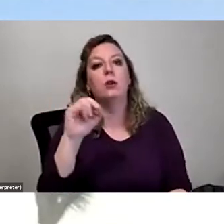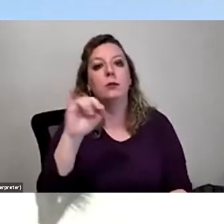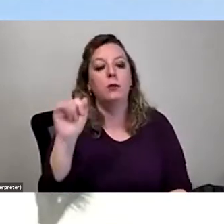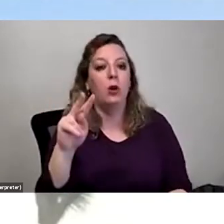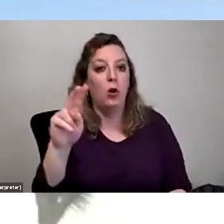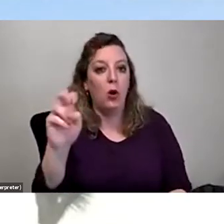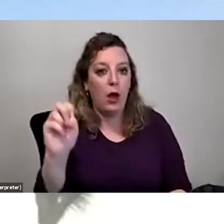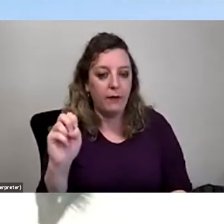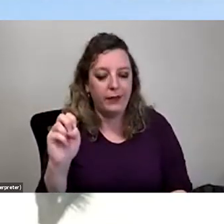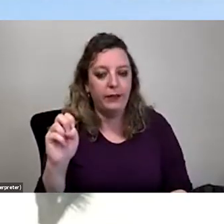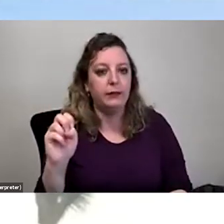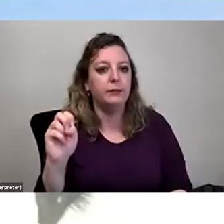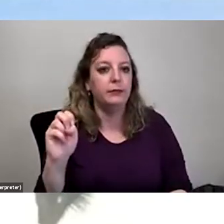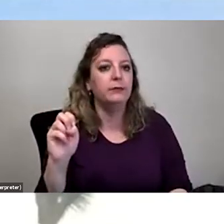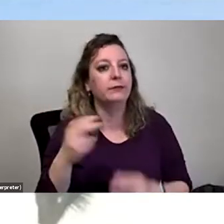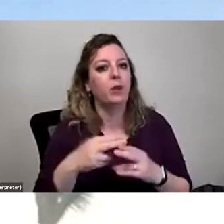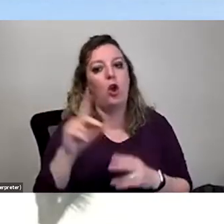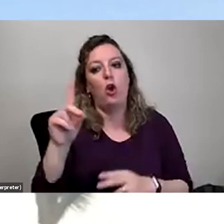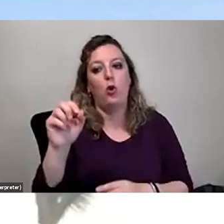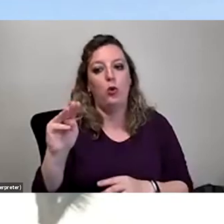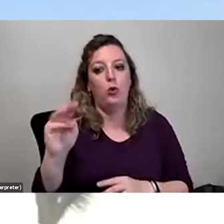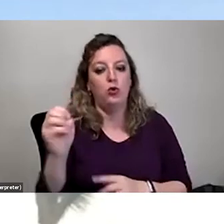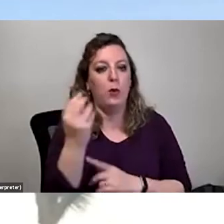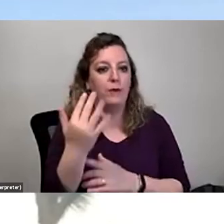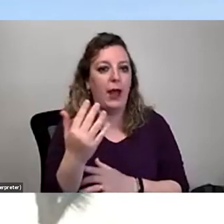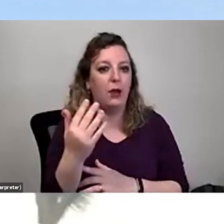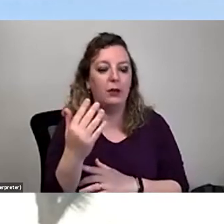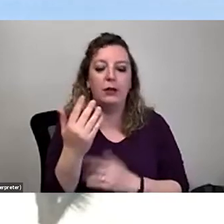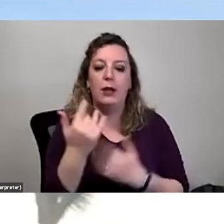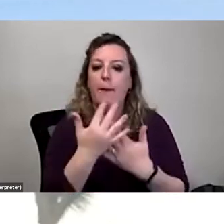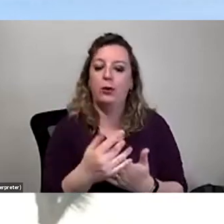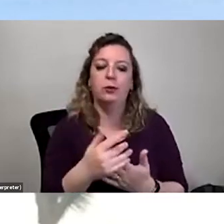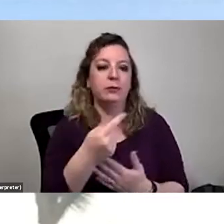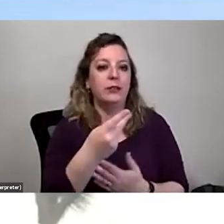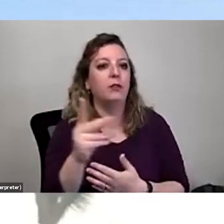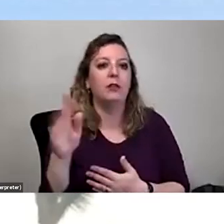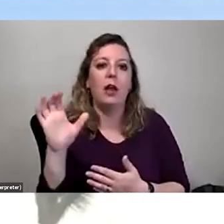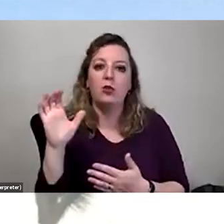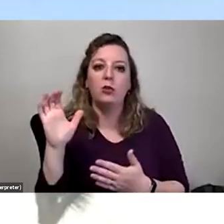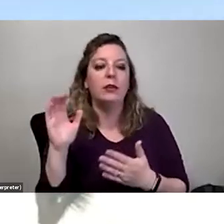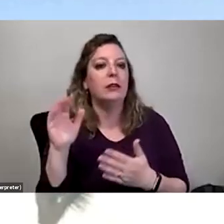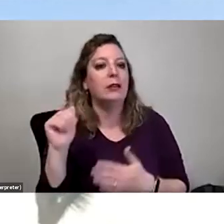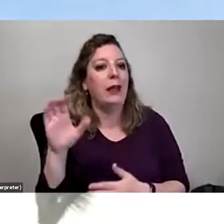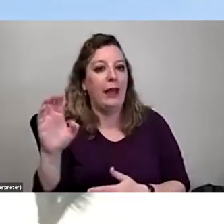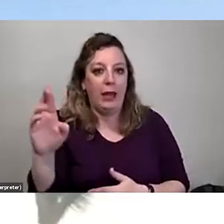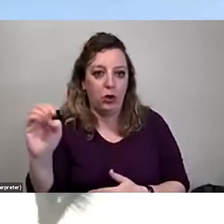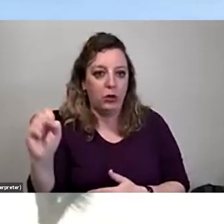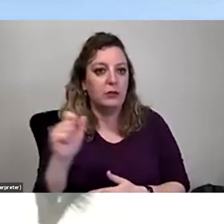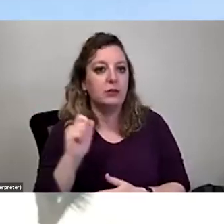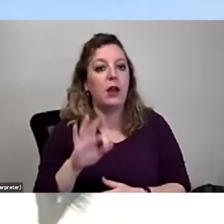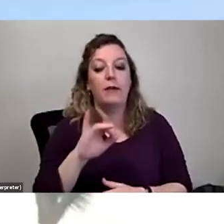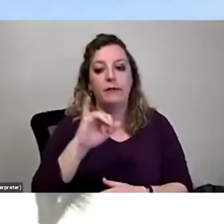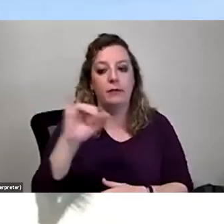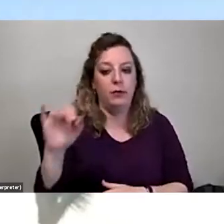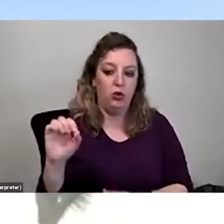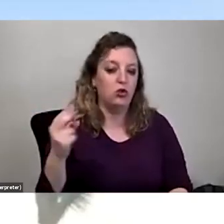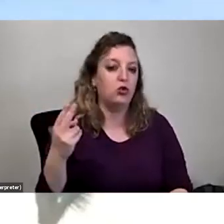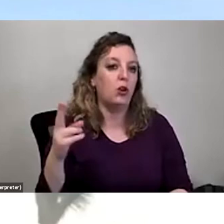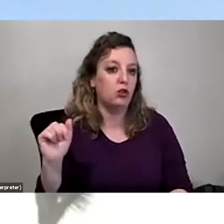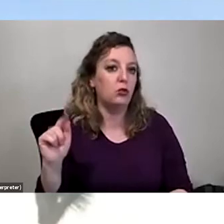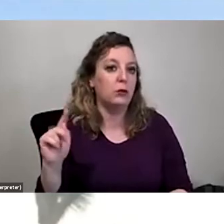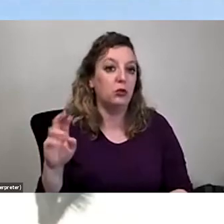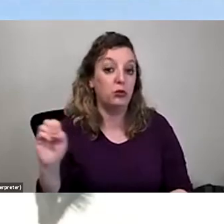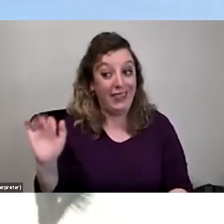dome fire, um, that burned hundreds of acres of Joshua tree woodland. That will be very informative to scientists,